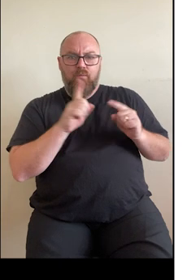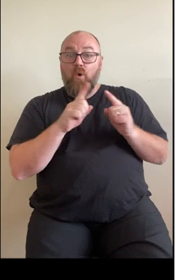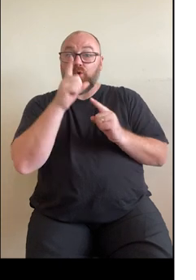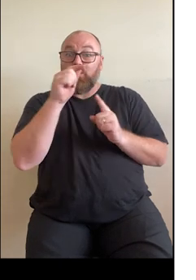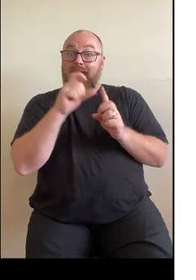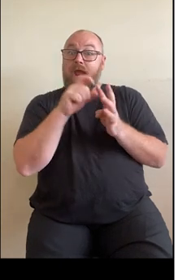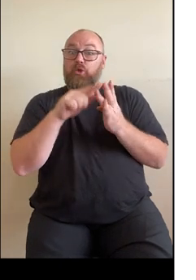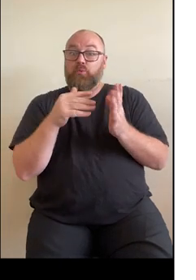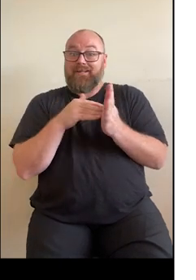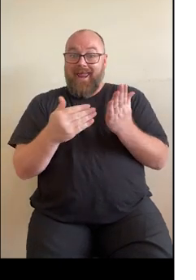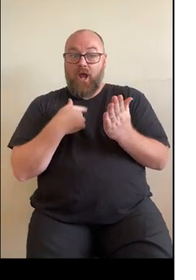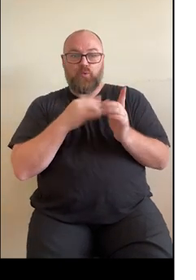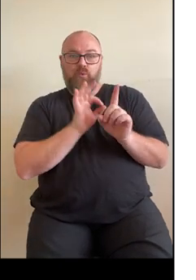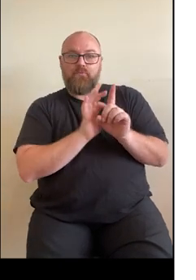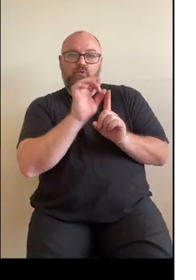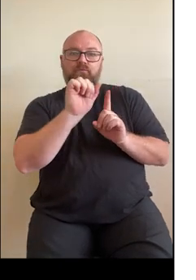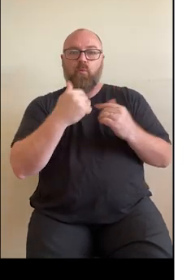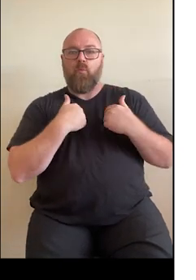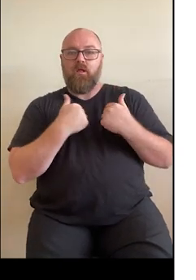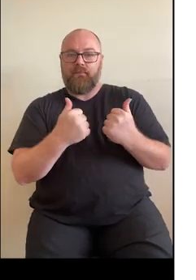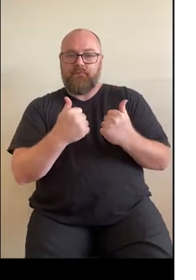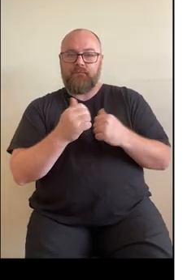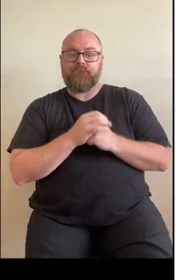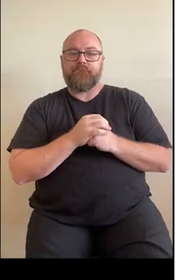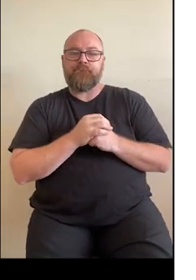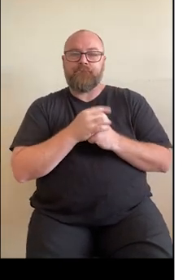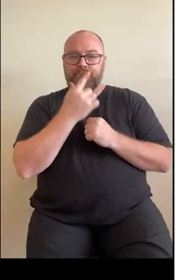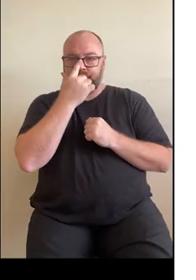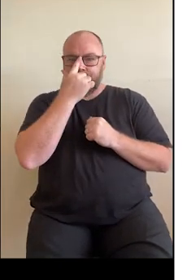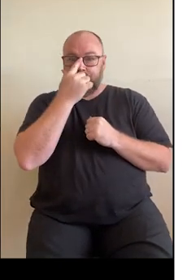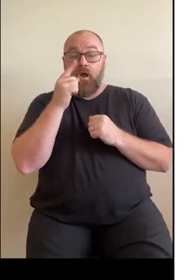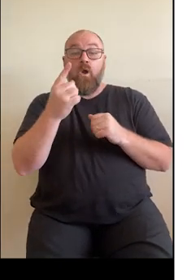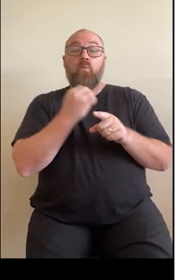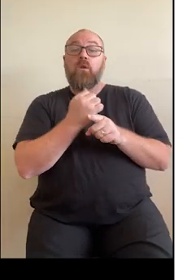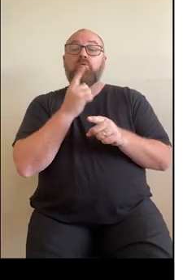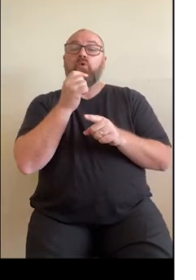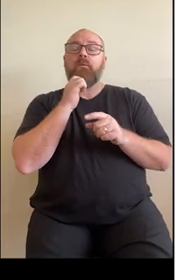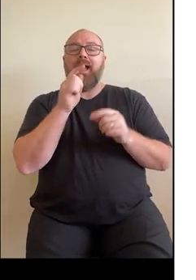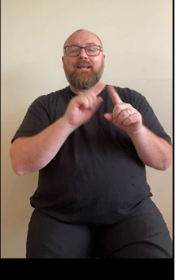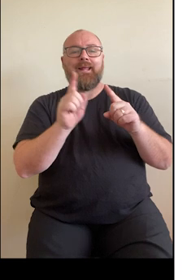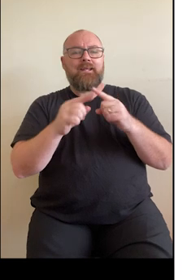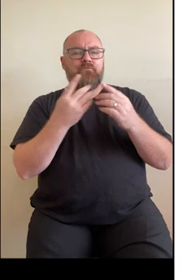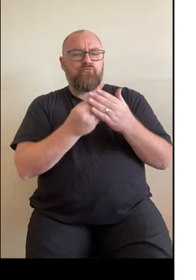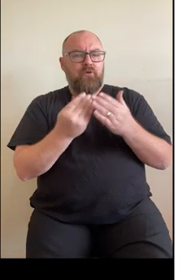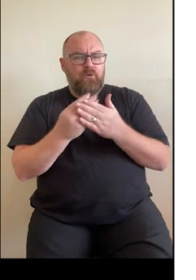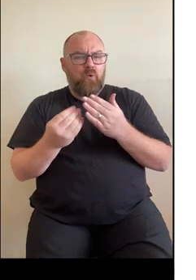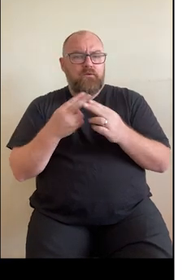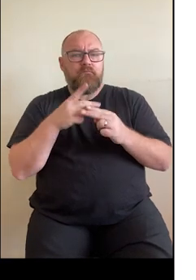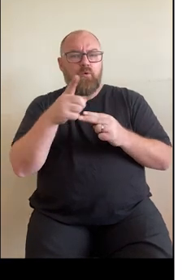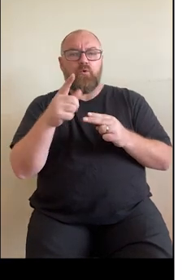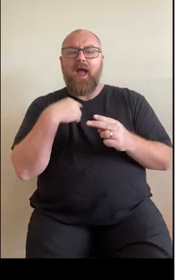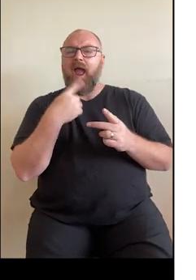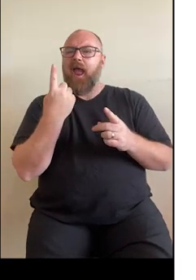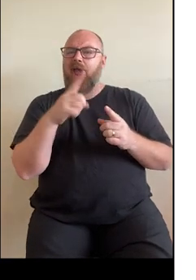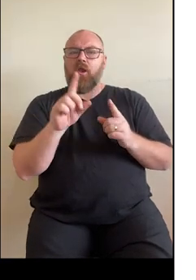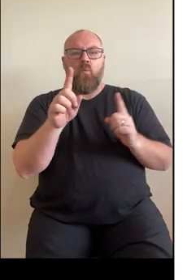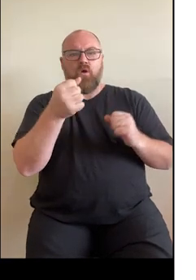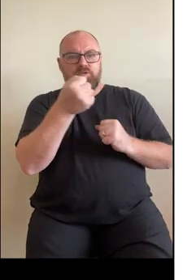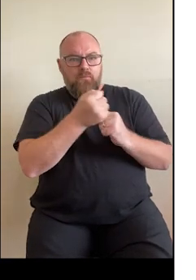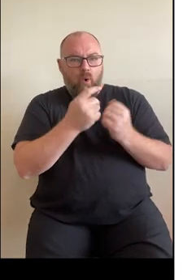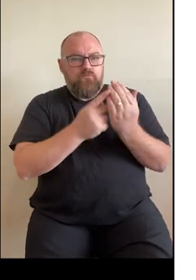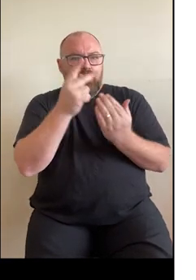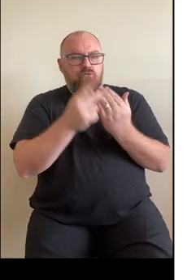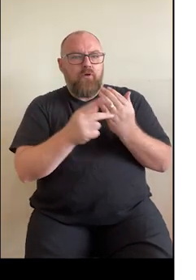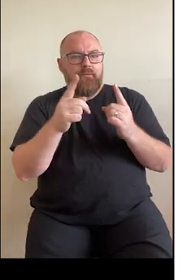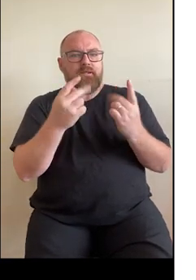to improve your heart health. She'll also point out a number of resources and specific support programs for people who want to